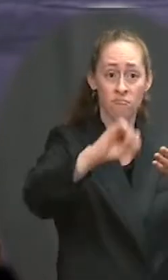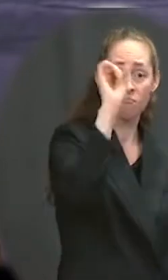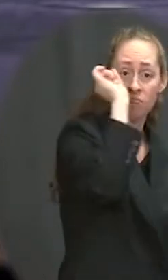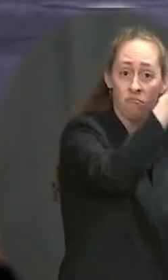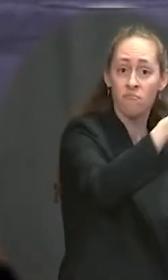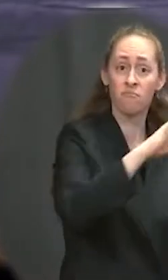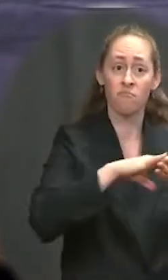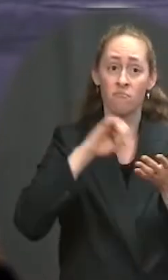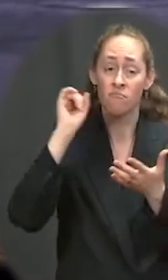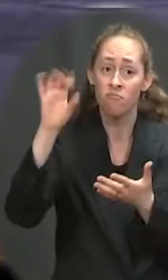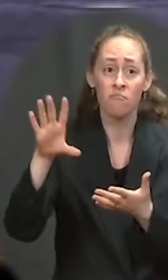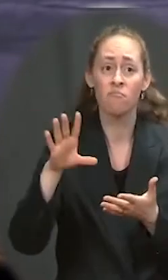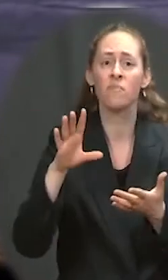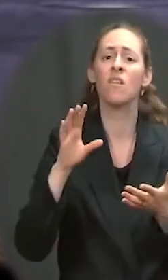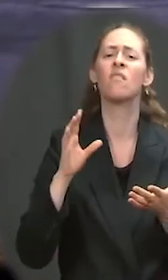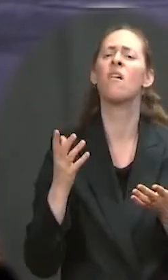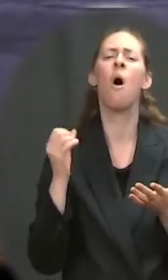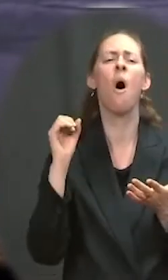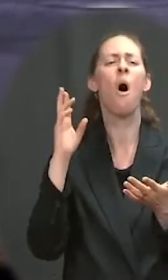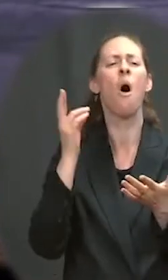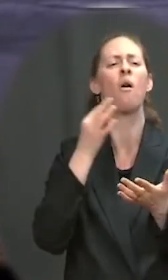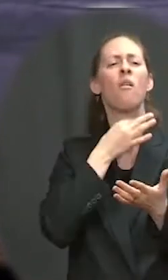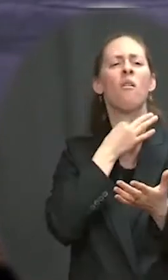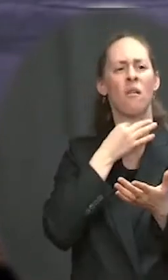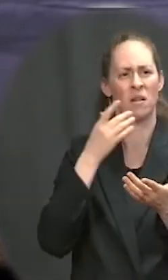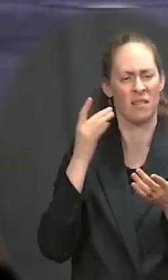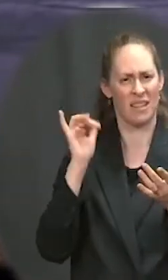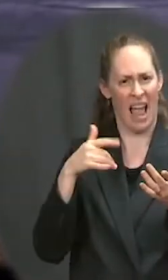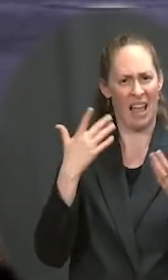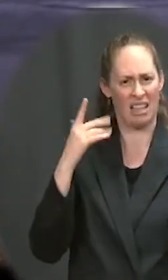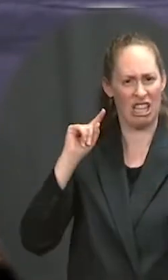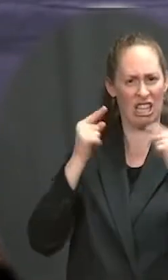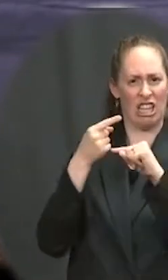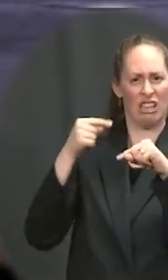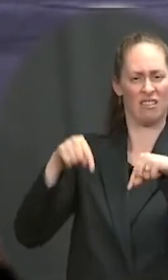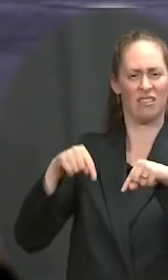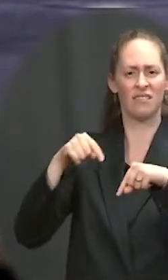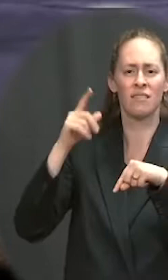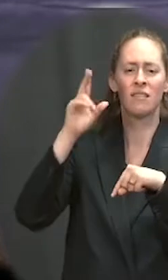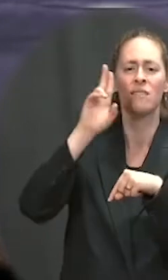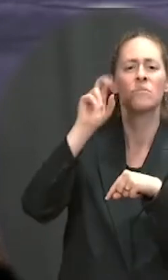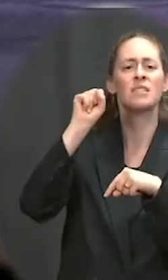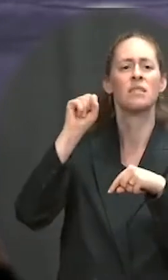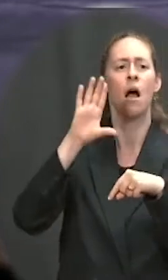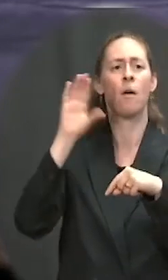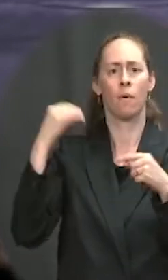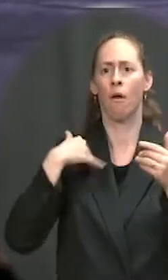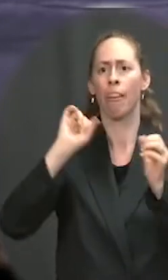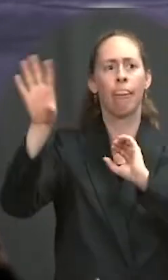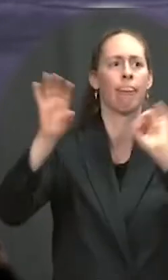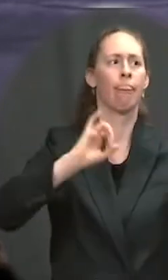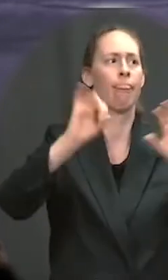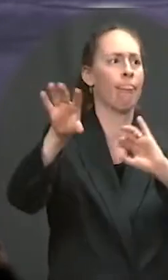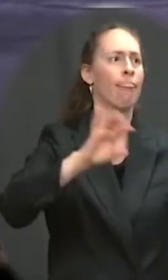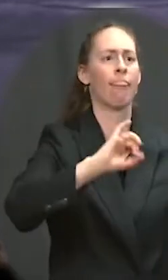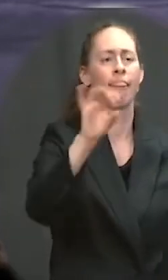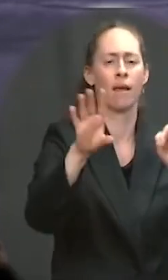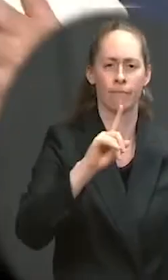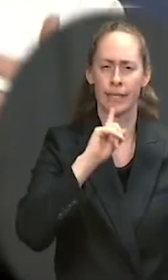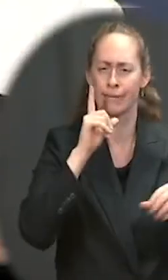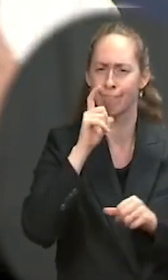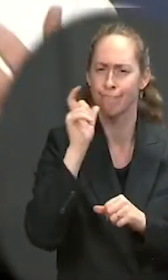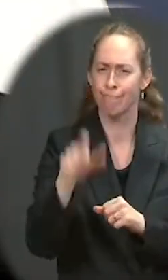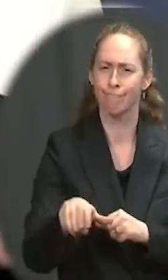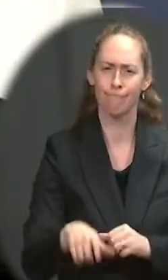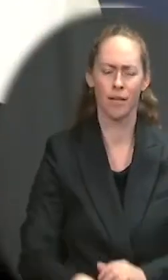going to be setting a precedent that could harm U.S. companies in the future, which is what, you know, we hear from the U.S. industry? Well, clearly,